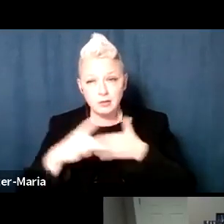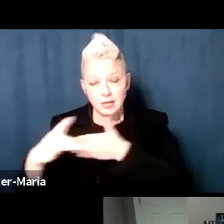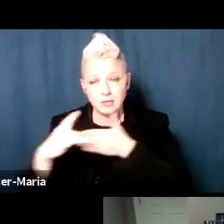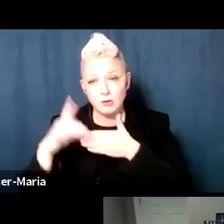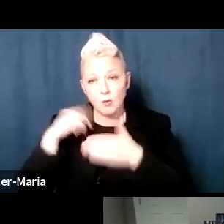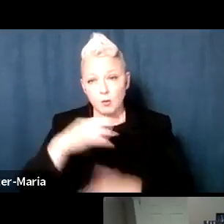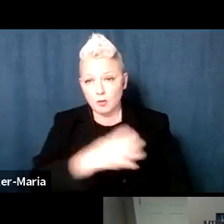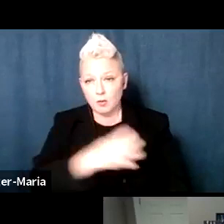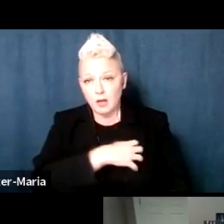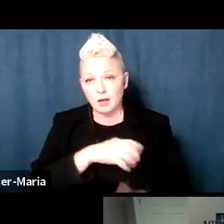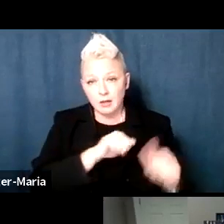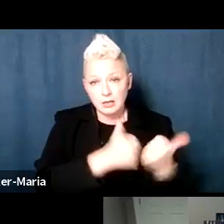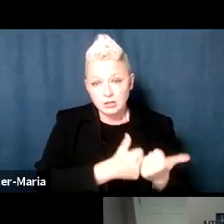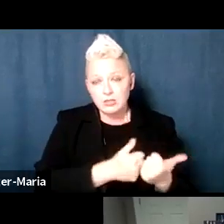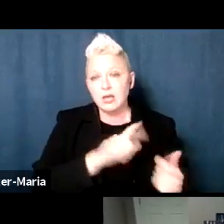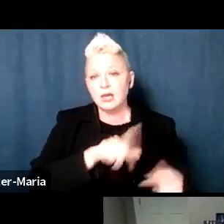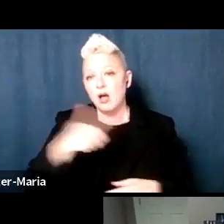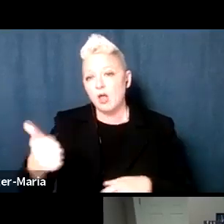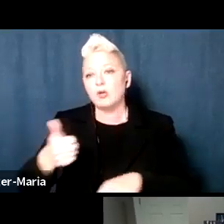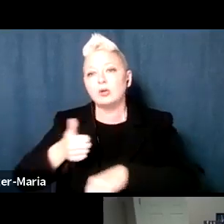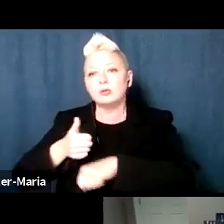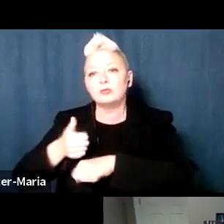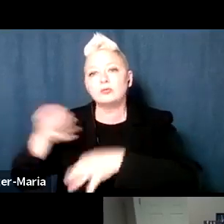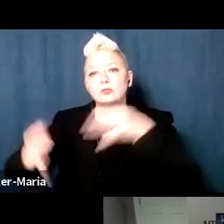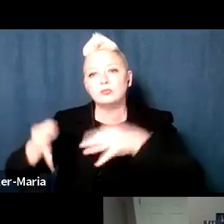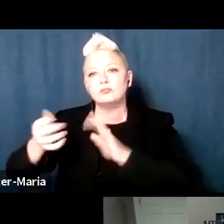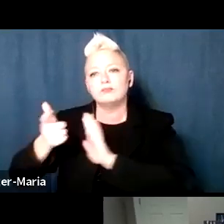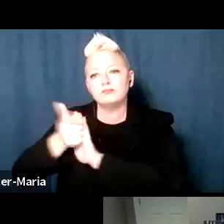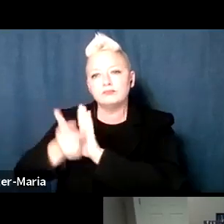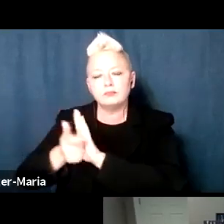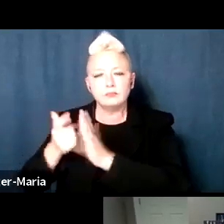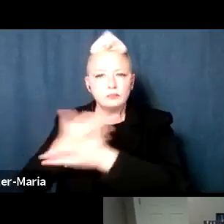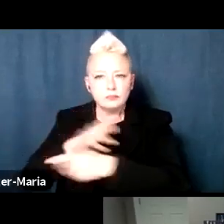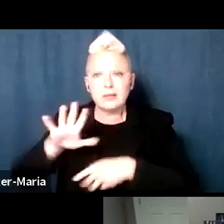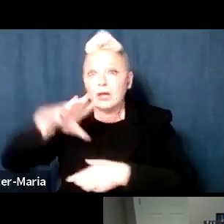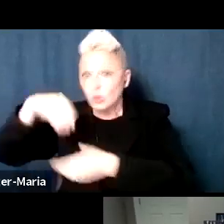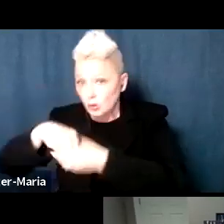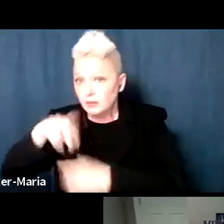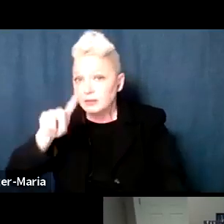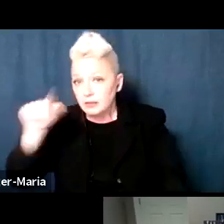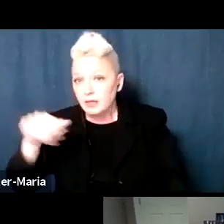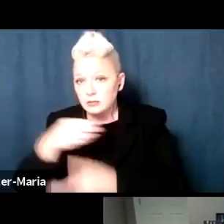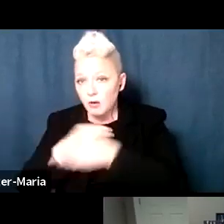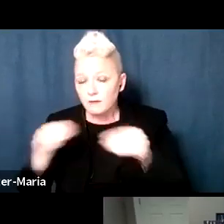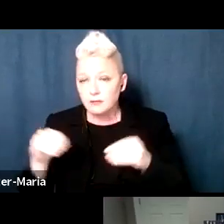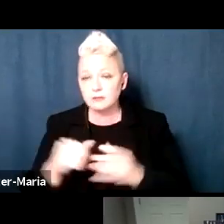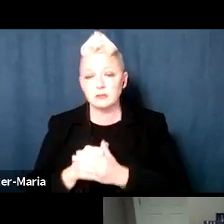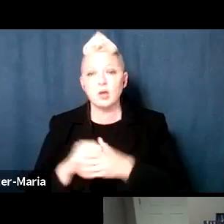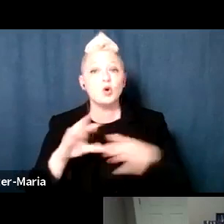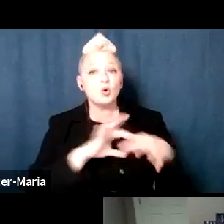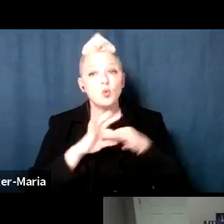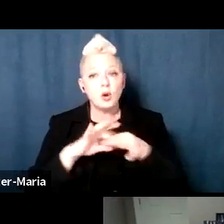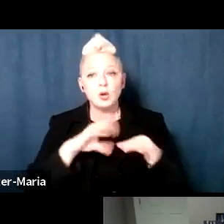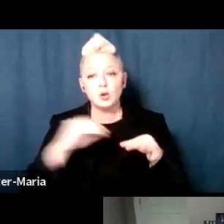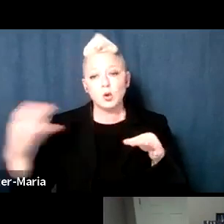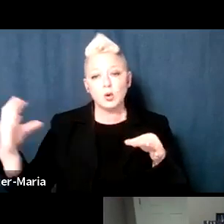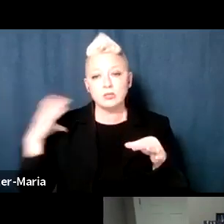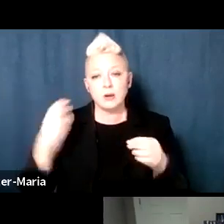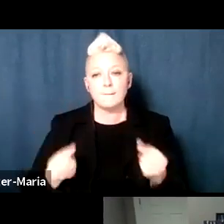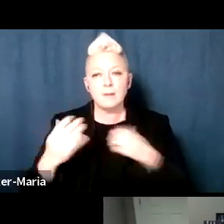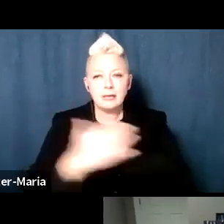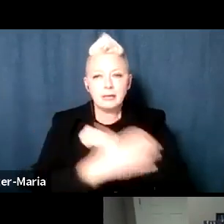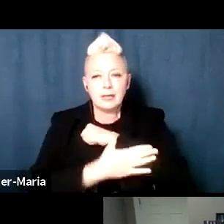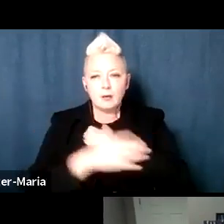agencies and other prosecutorial offices, including the DA's office, and coordinated and co-chaired the multi-county task